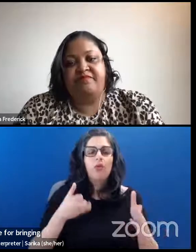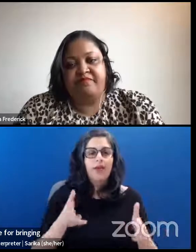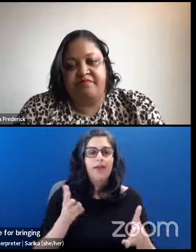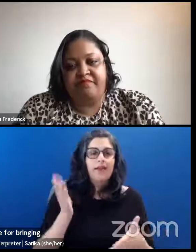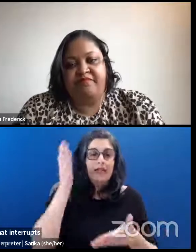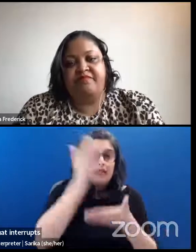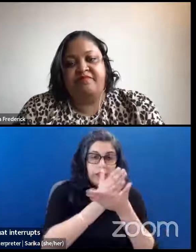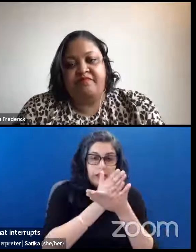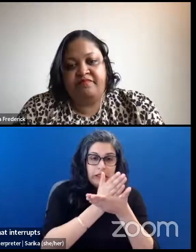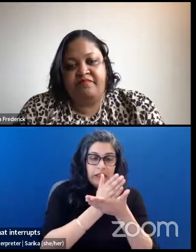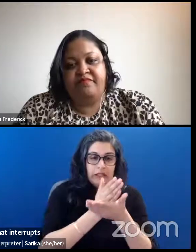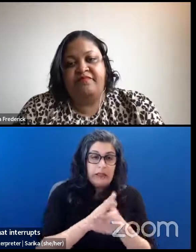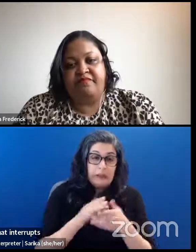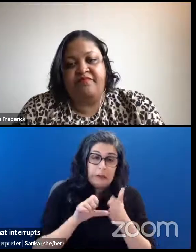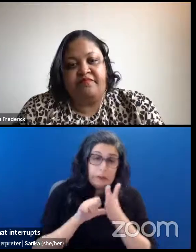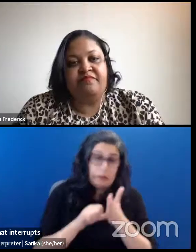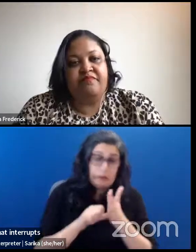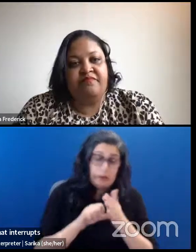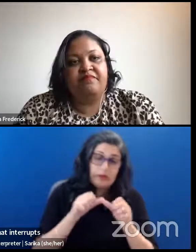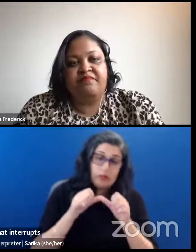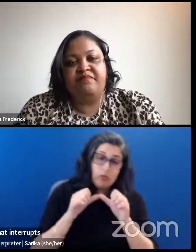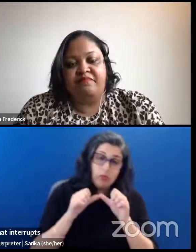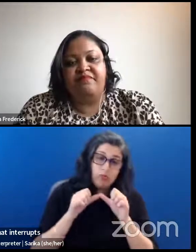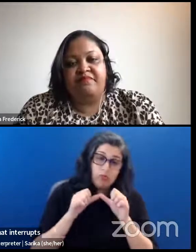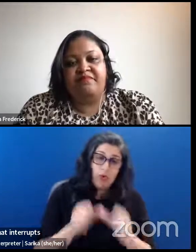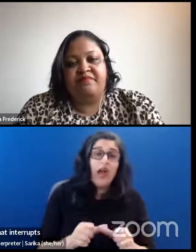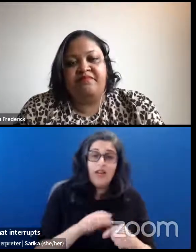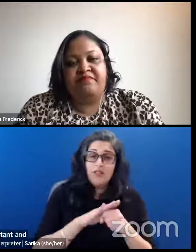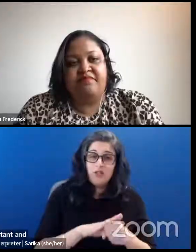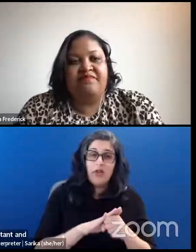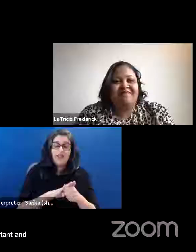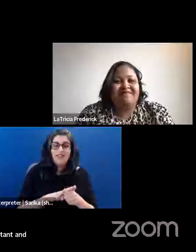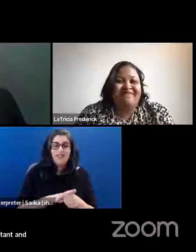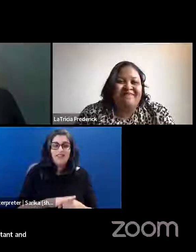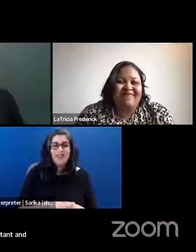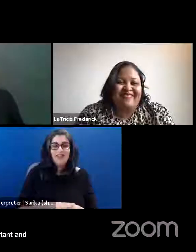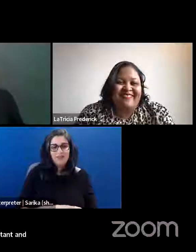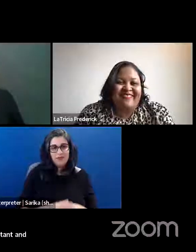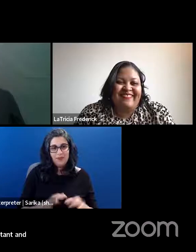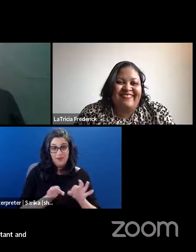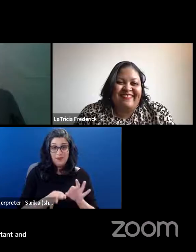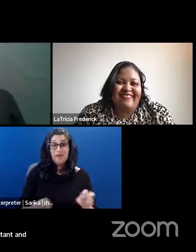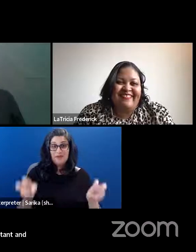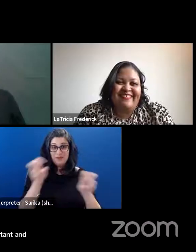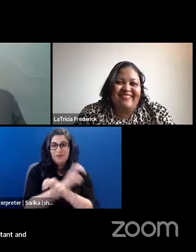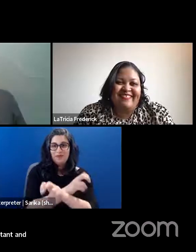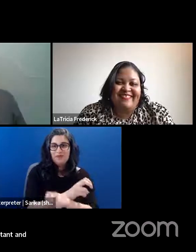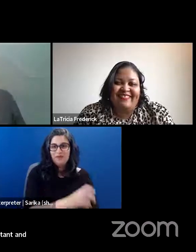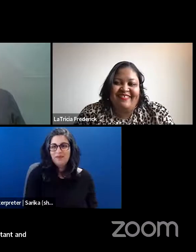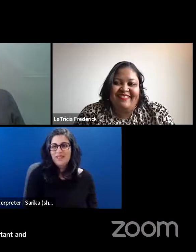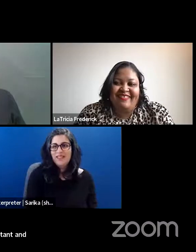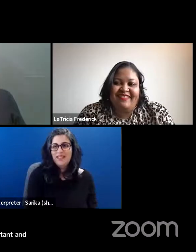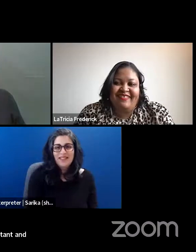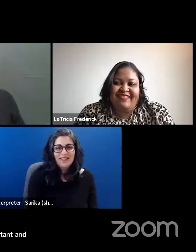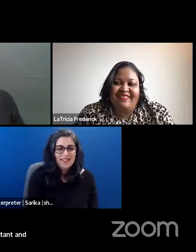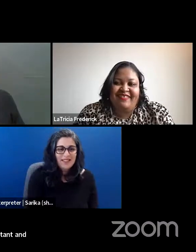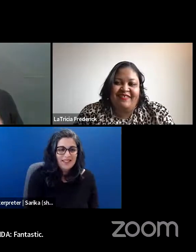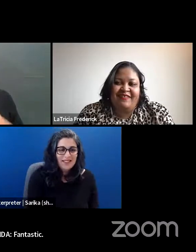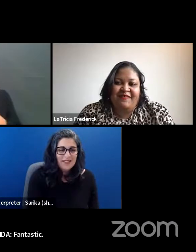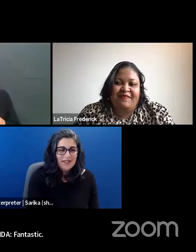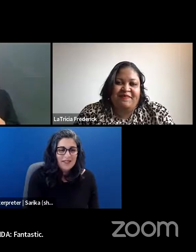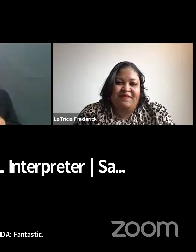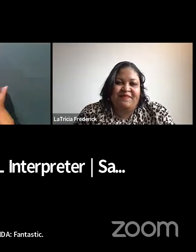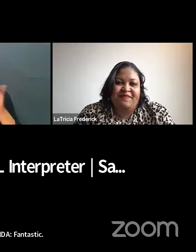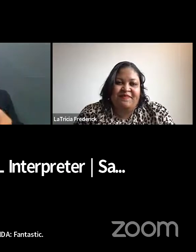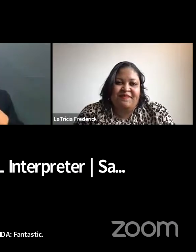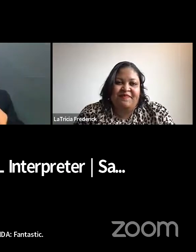and chronic stress state. Fantastic. Thank you. And we will share some of the resources